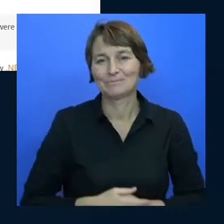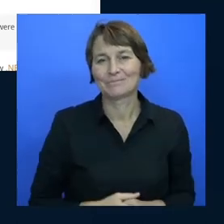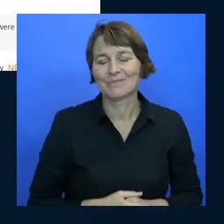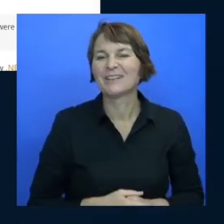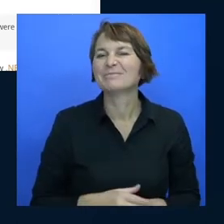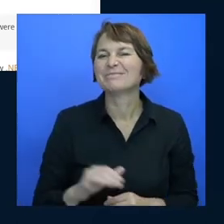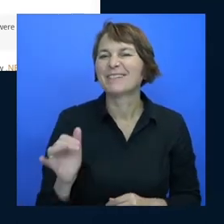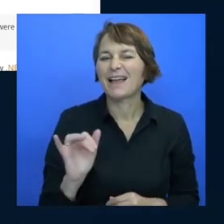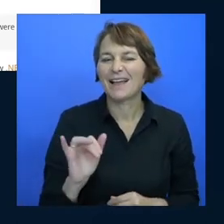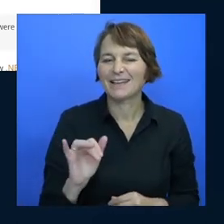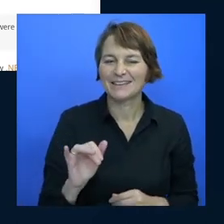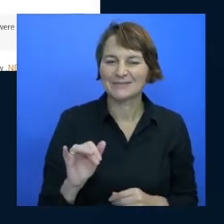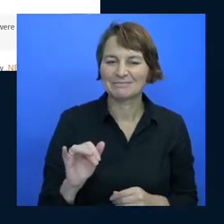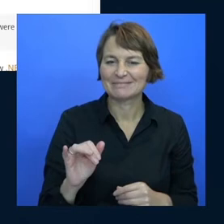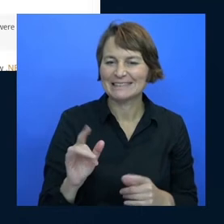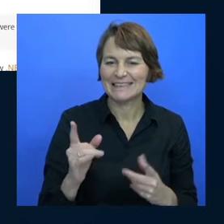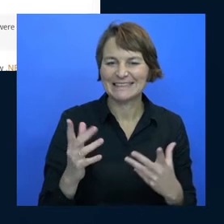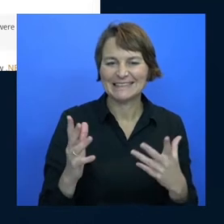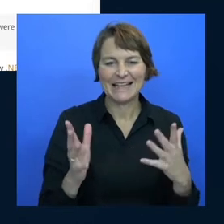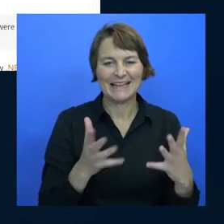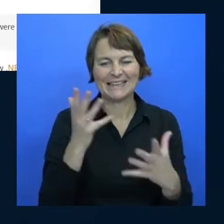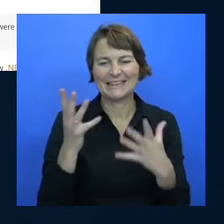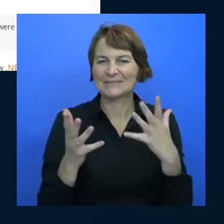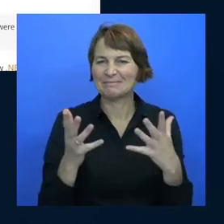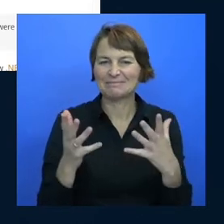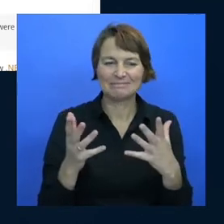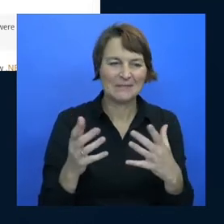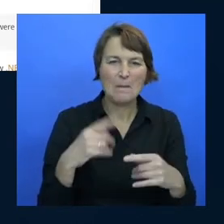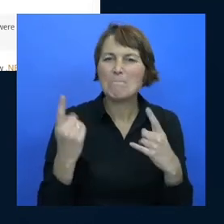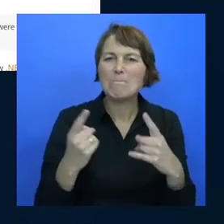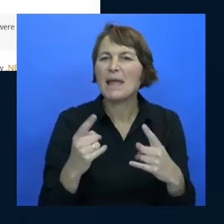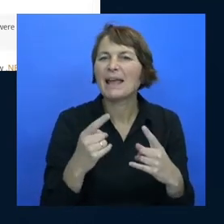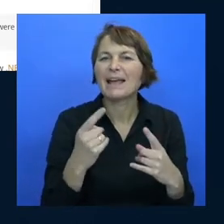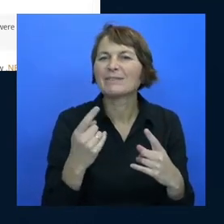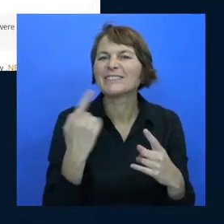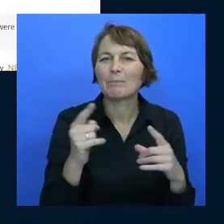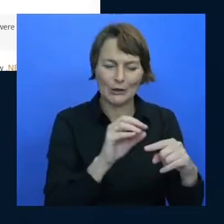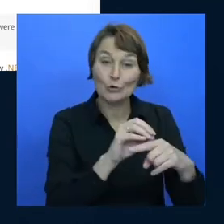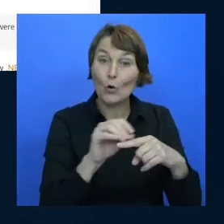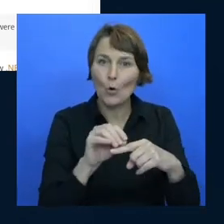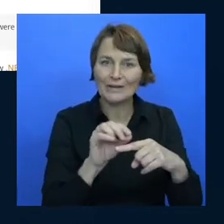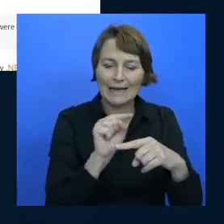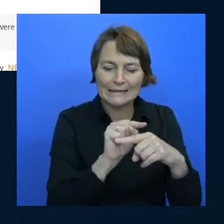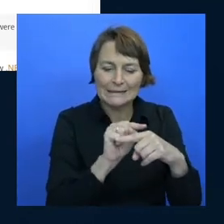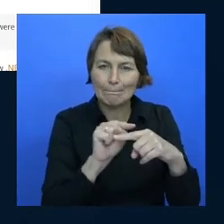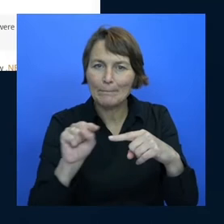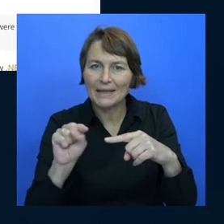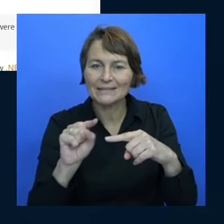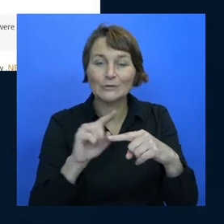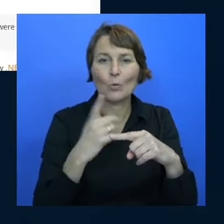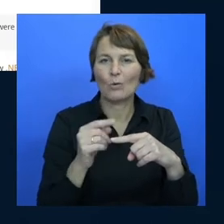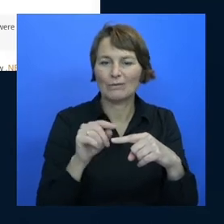yaml it'll be a space or it'll be a tab or it'll be a you know if it's c it's going to be a semicolon